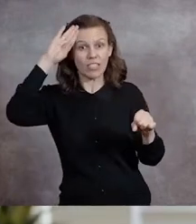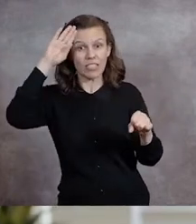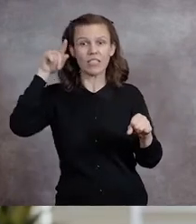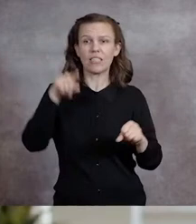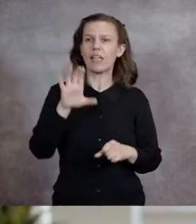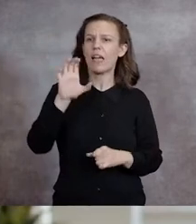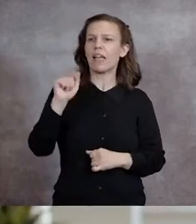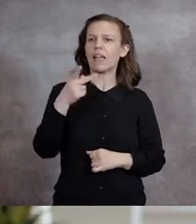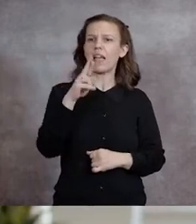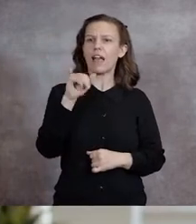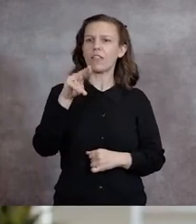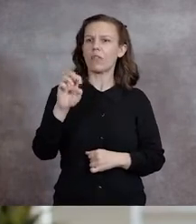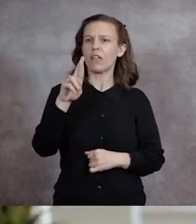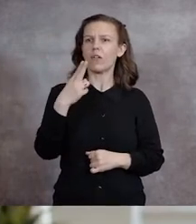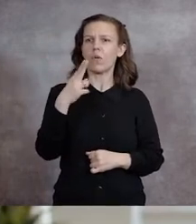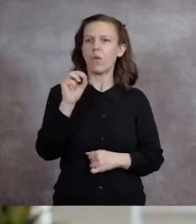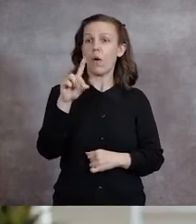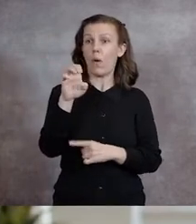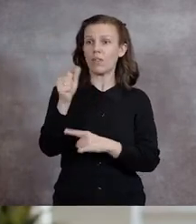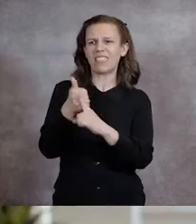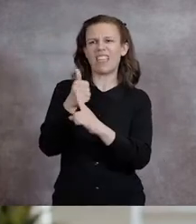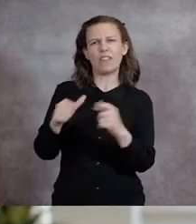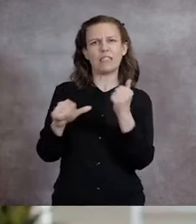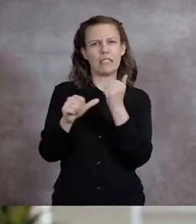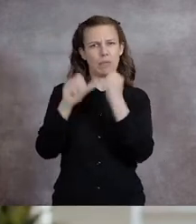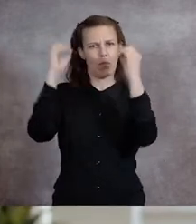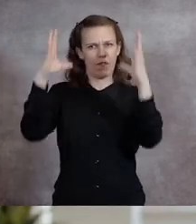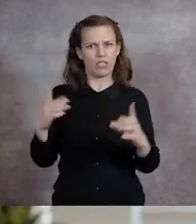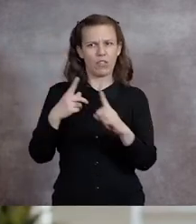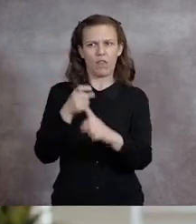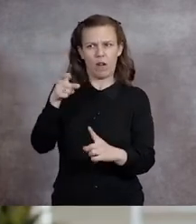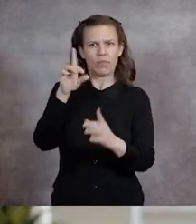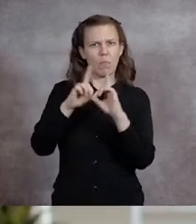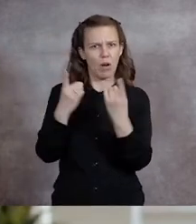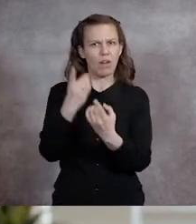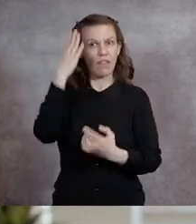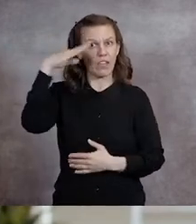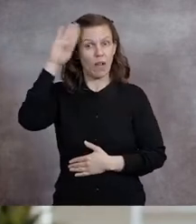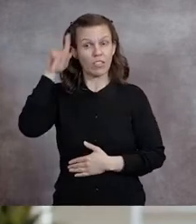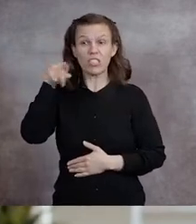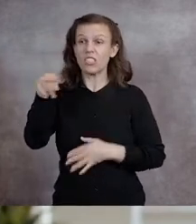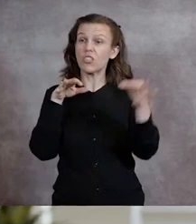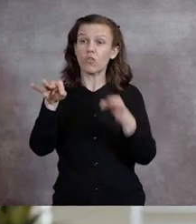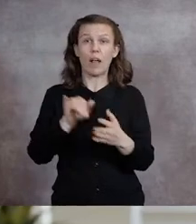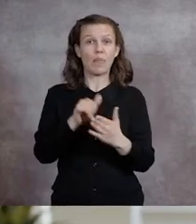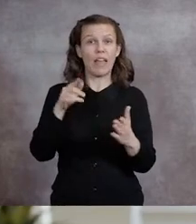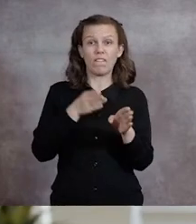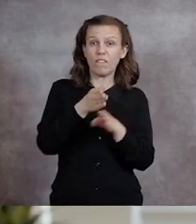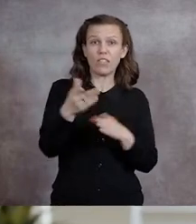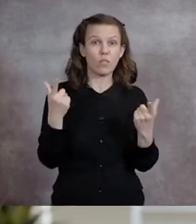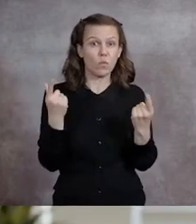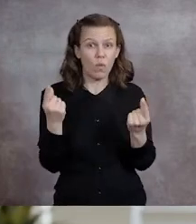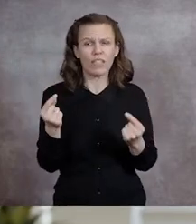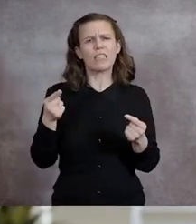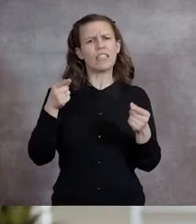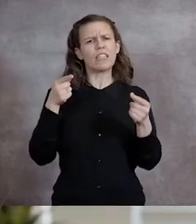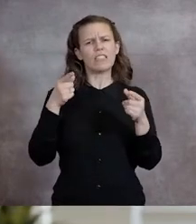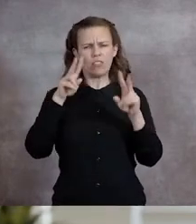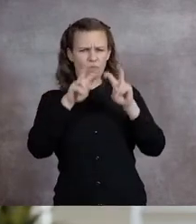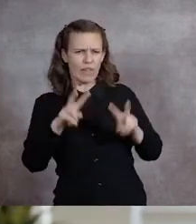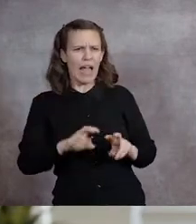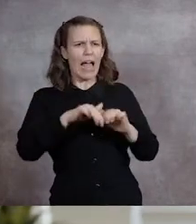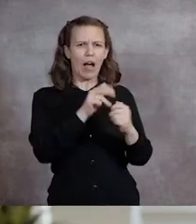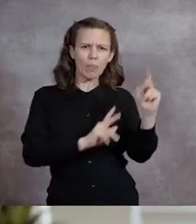in our department of anthropology, described it as the study of how living people use language and other things